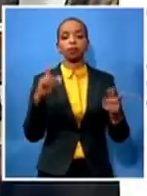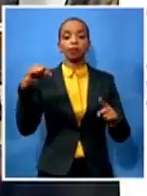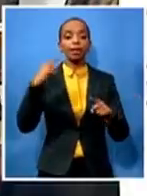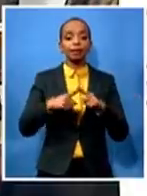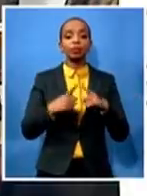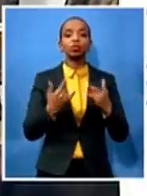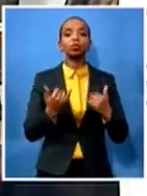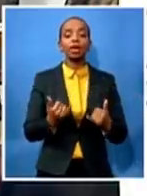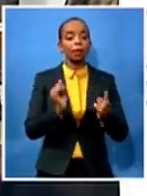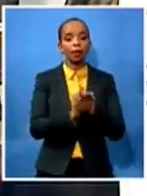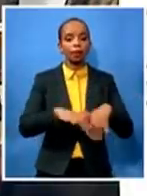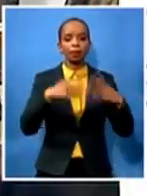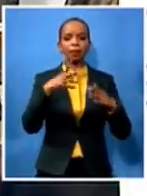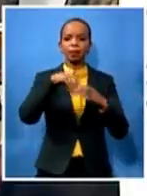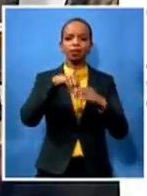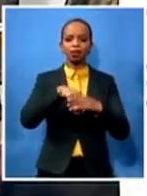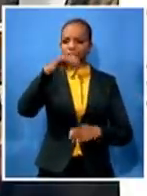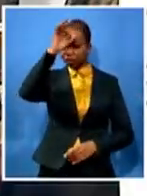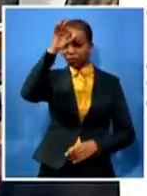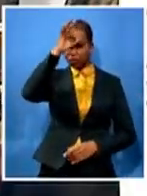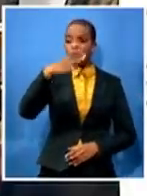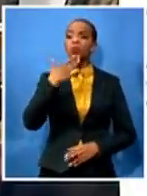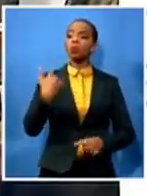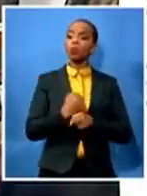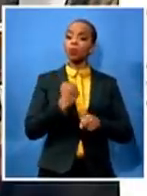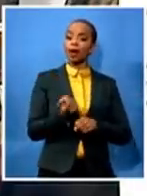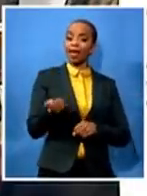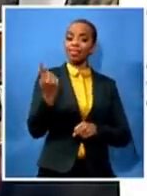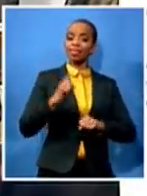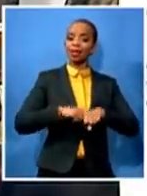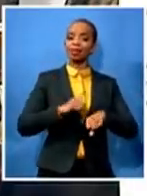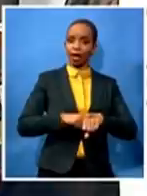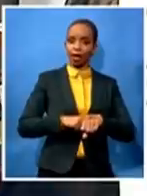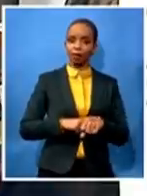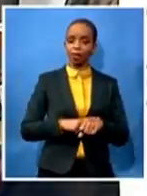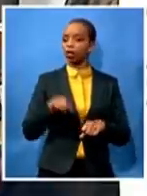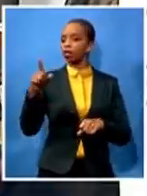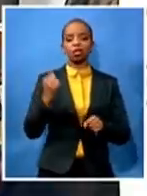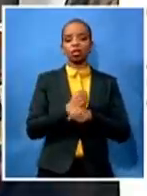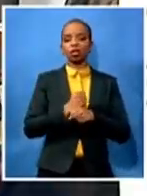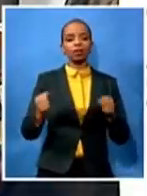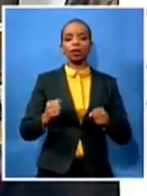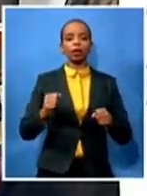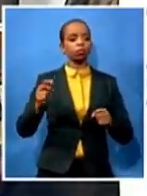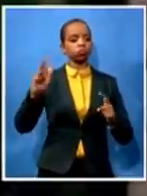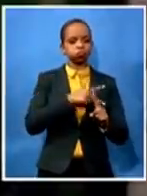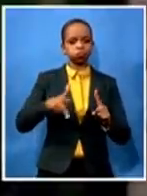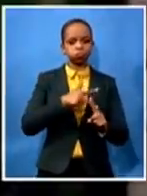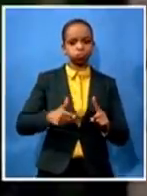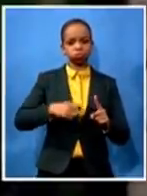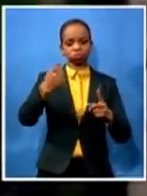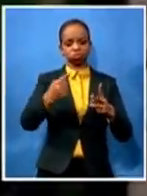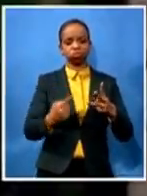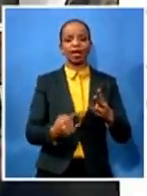were on duty that time for static duty have ever faced any hearing just a simple hearing or a disciplinary case